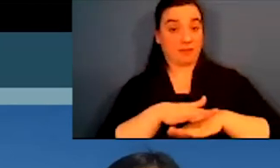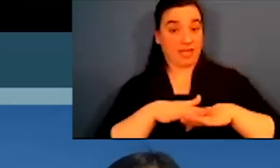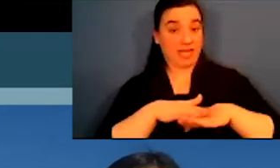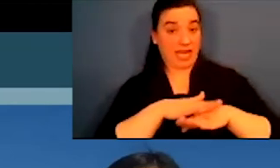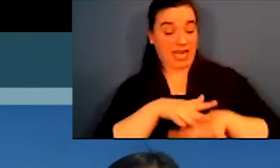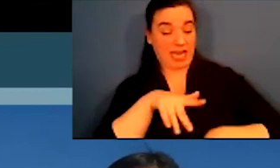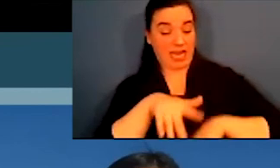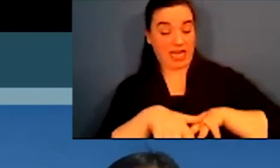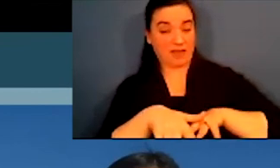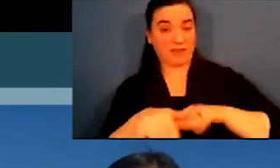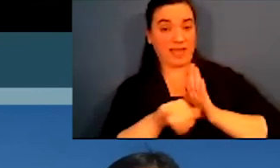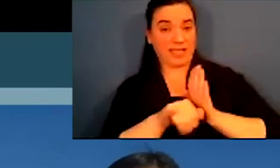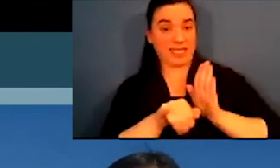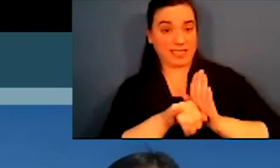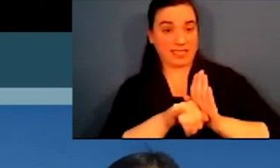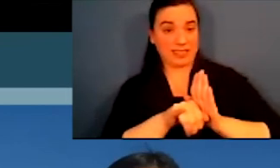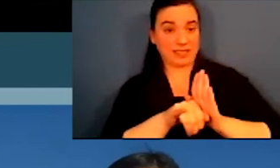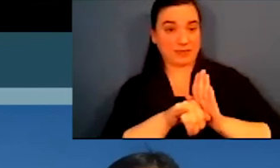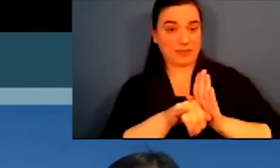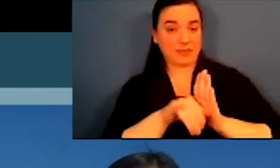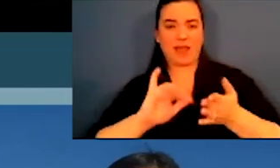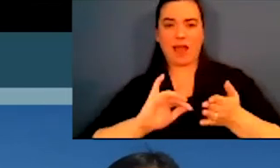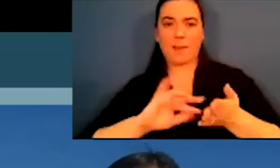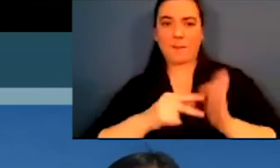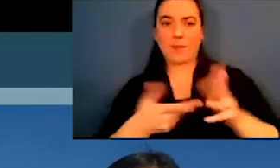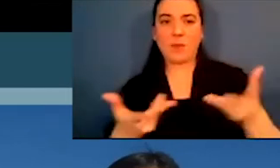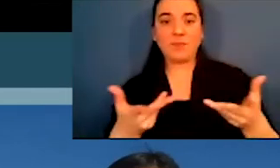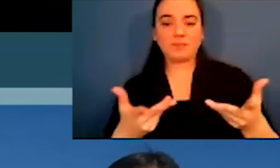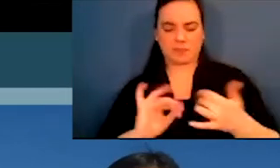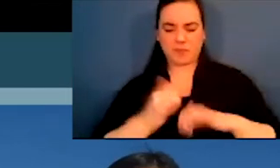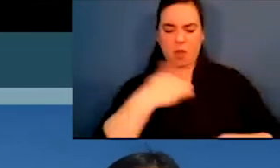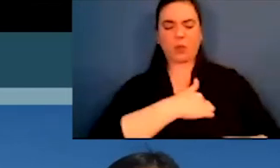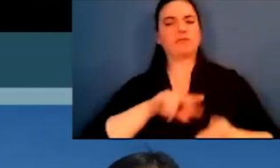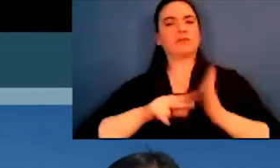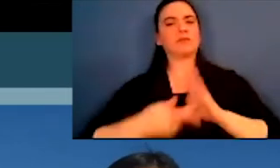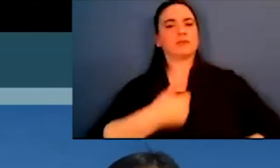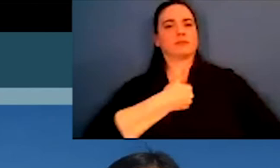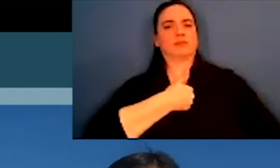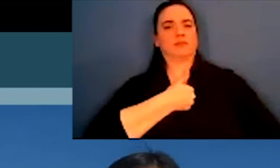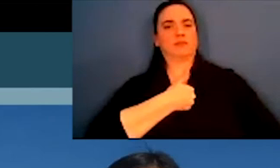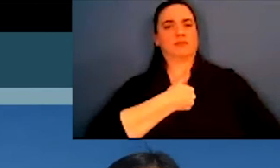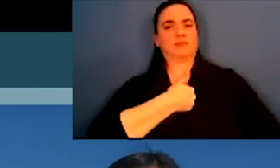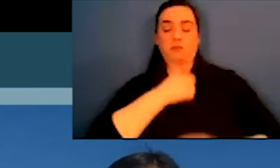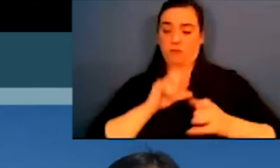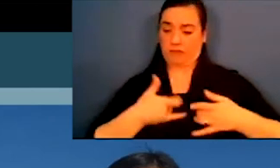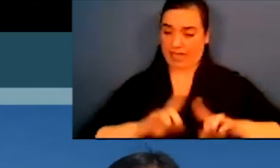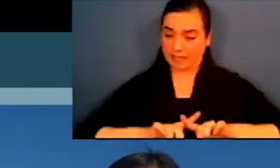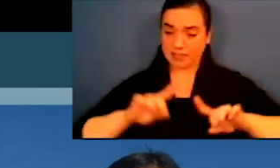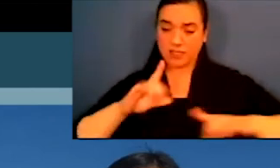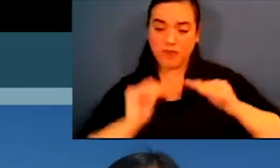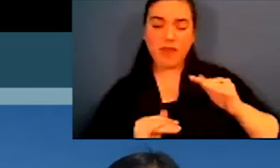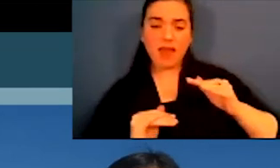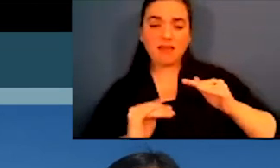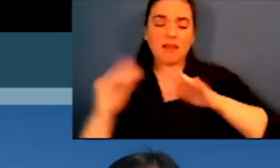My apologies. Give me a moment. There we go. Okay, so native identities. So indigenous identity, that's how we define